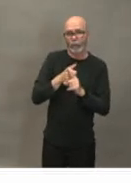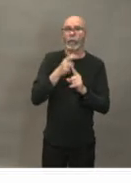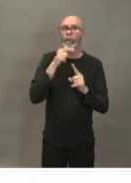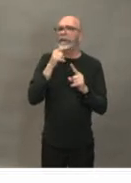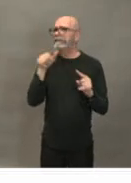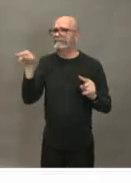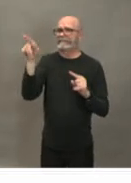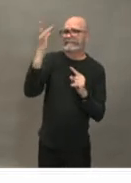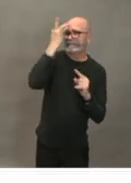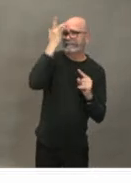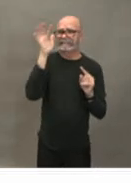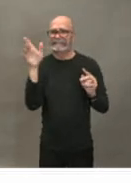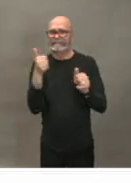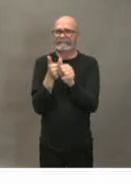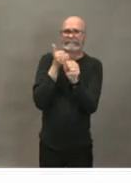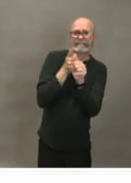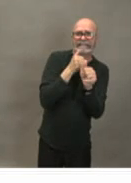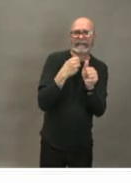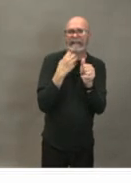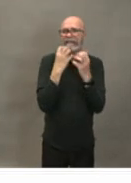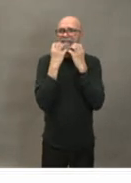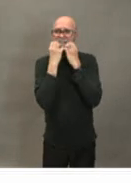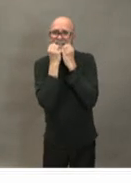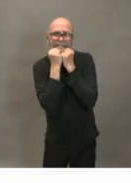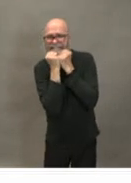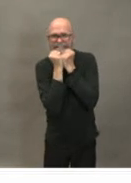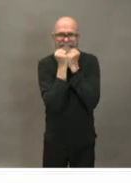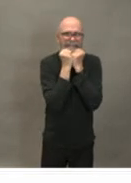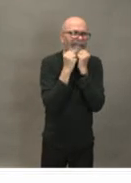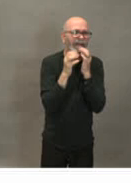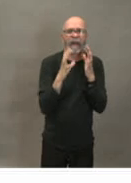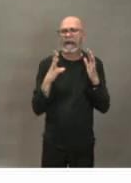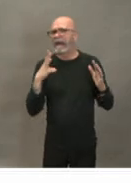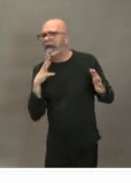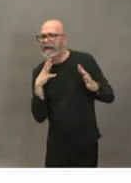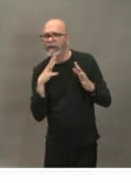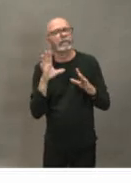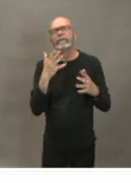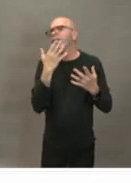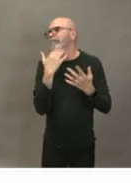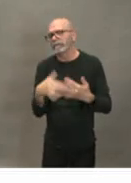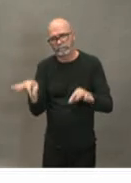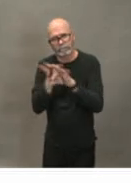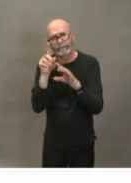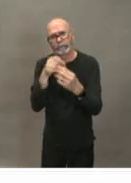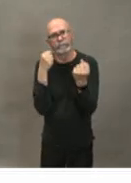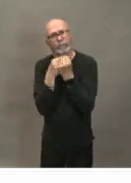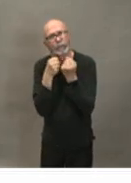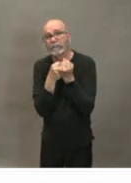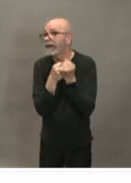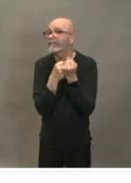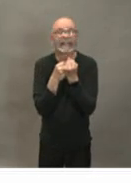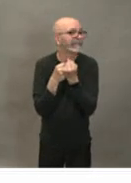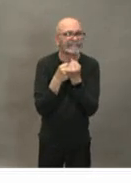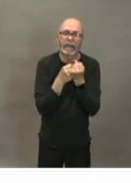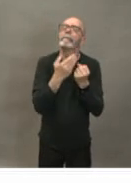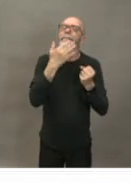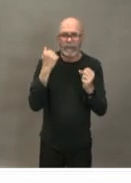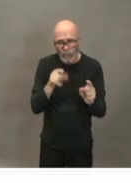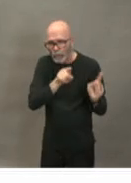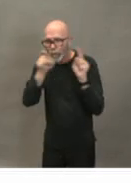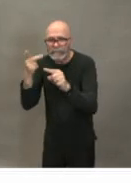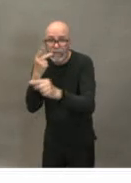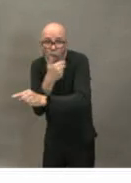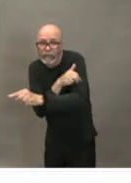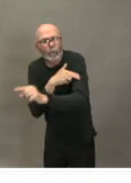we are sick how do we support each other to uh if you don't need to be in the hospital how do you help get the support you need